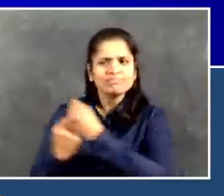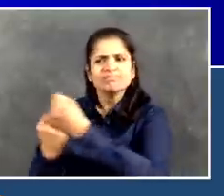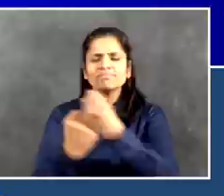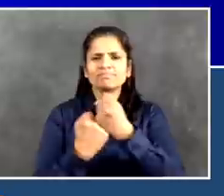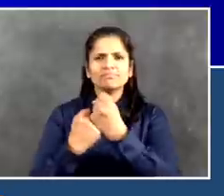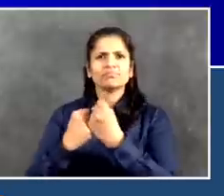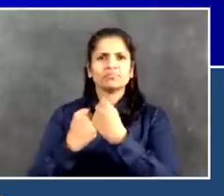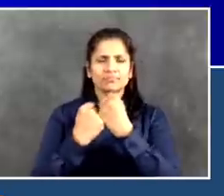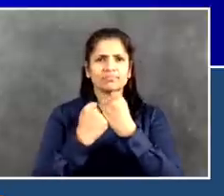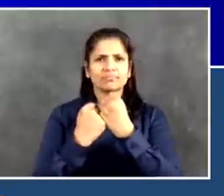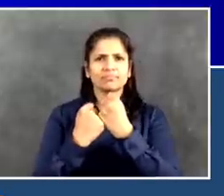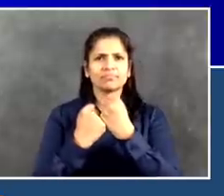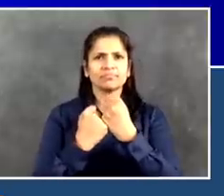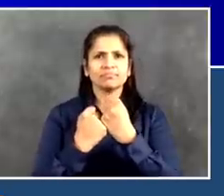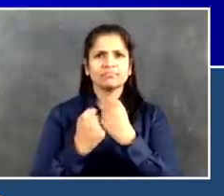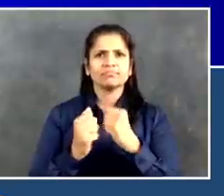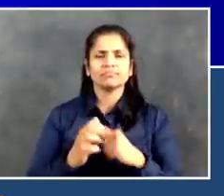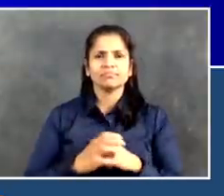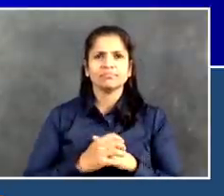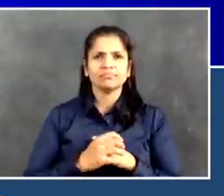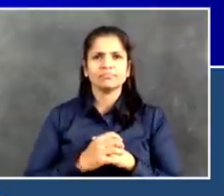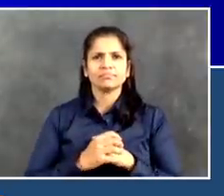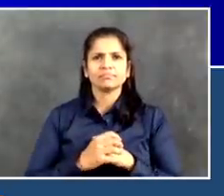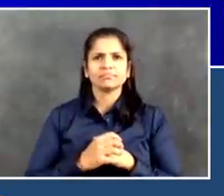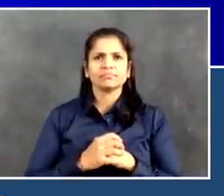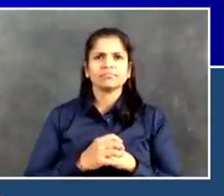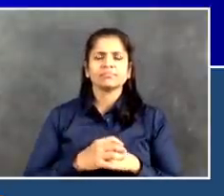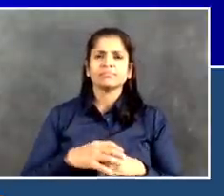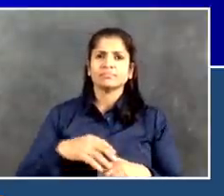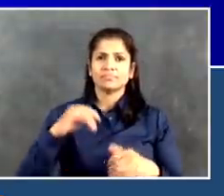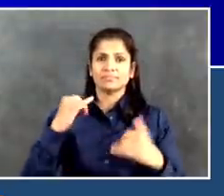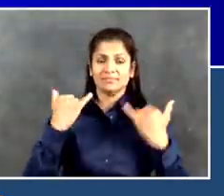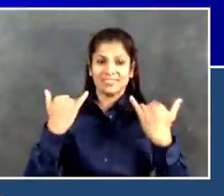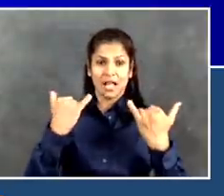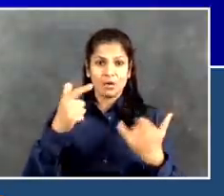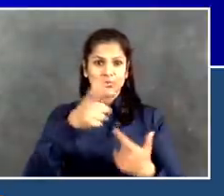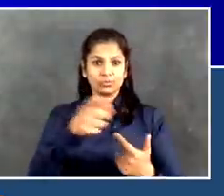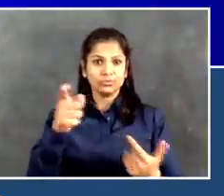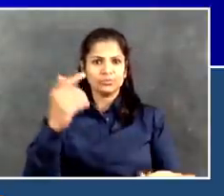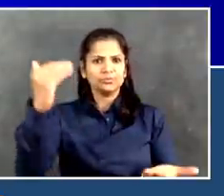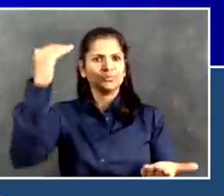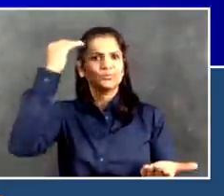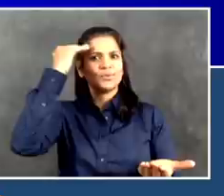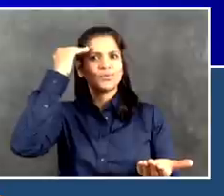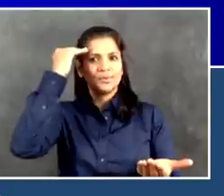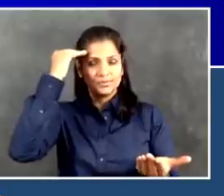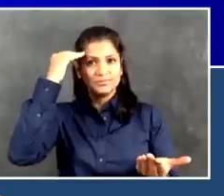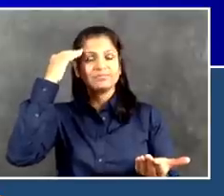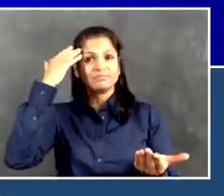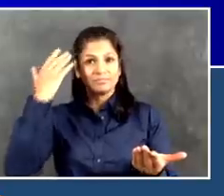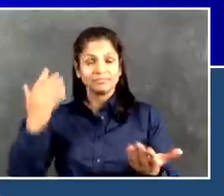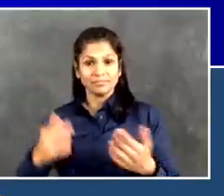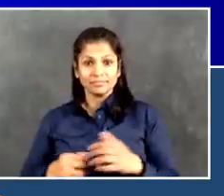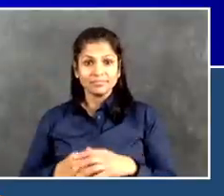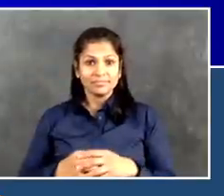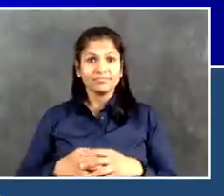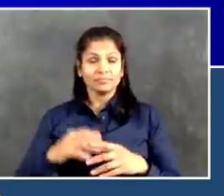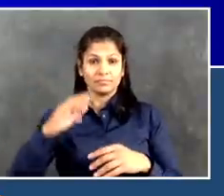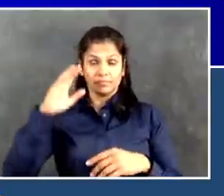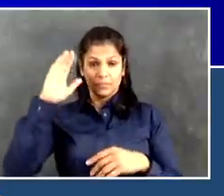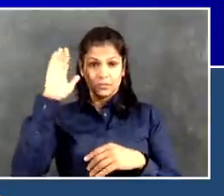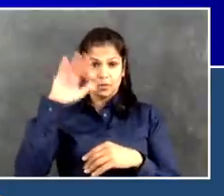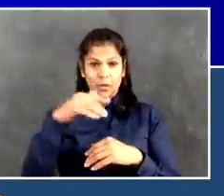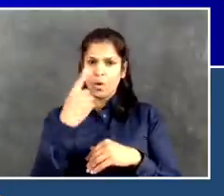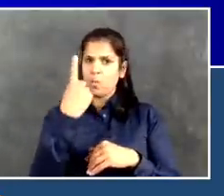ourselves once again about to celebrate a profoundly important holiday of one of our major